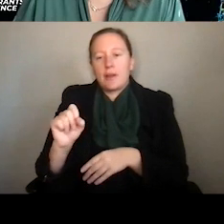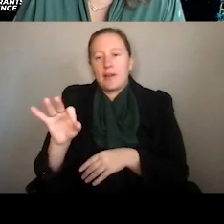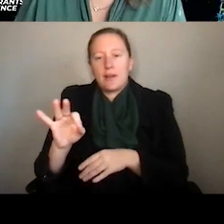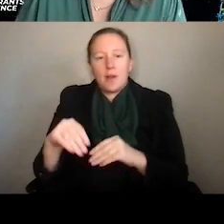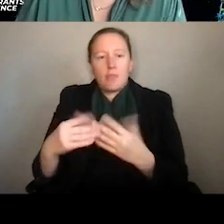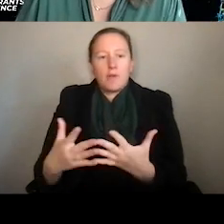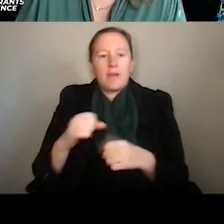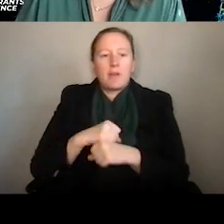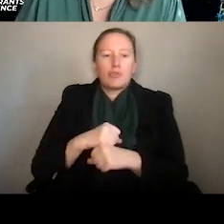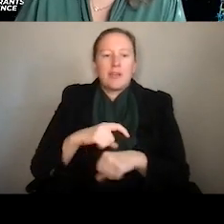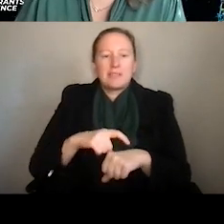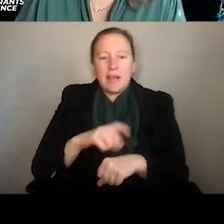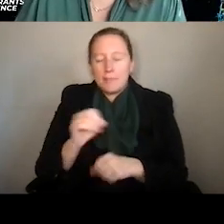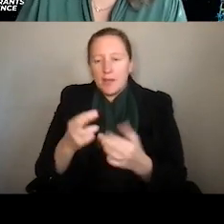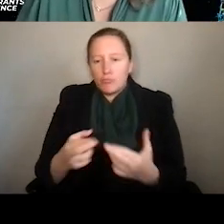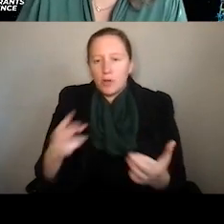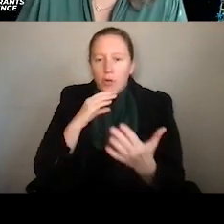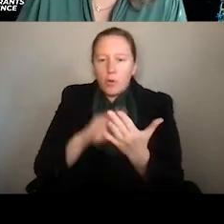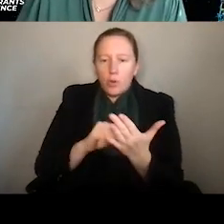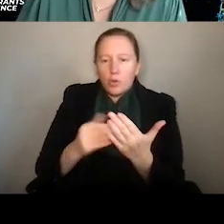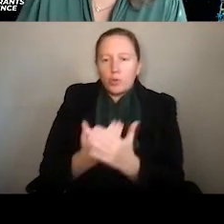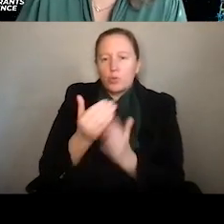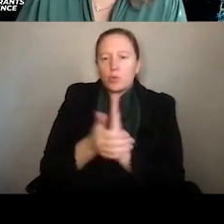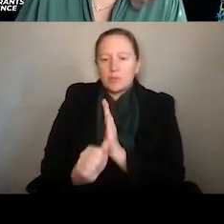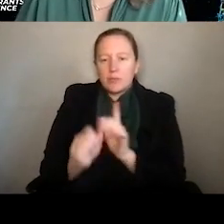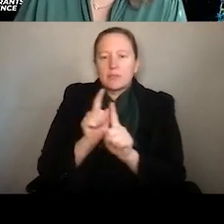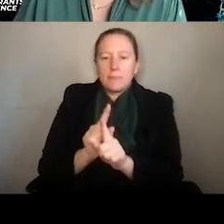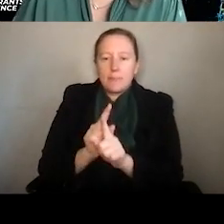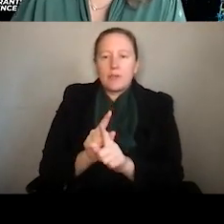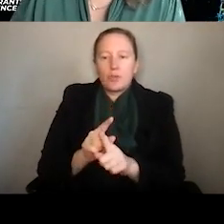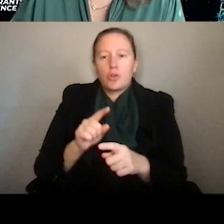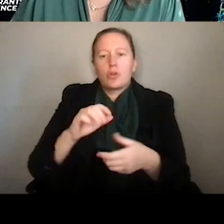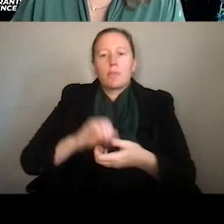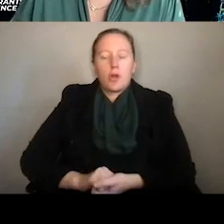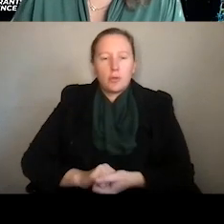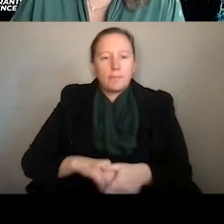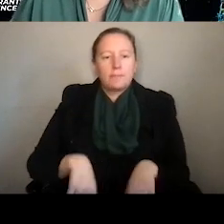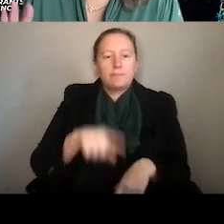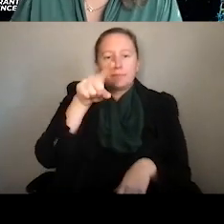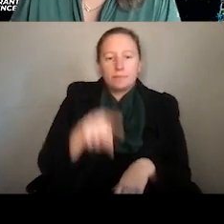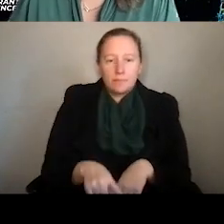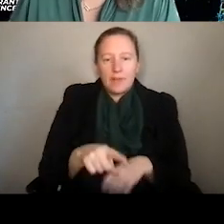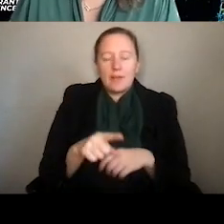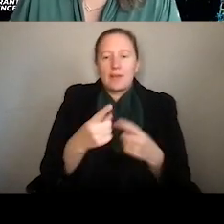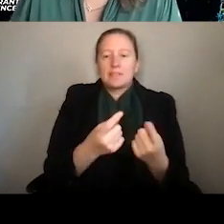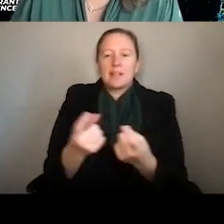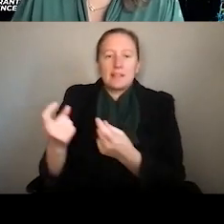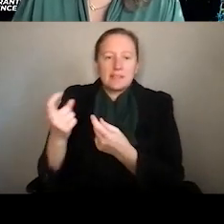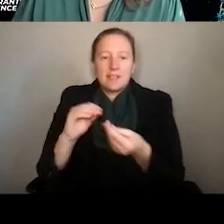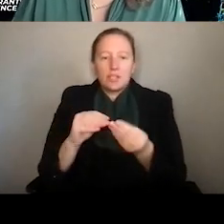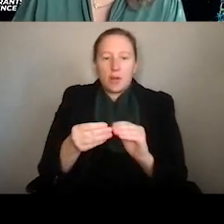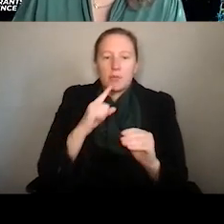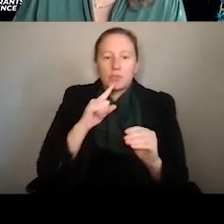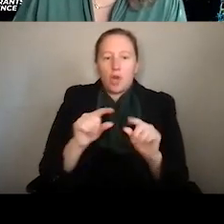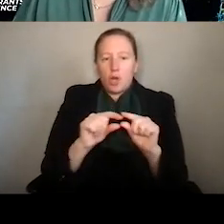protected time and resources to gain new skills in a mentored partnership. The solicitation numbers are listed here, and I'm going to post them in the chat as well,